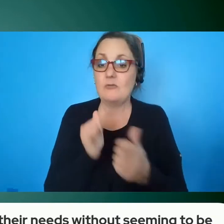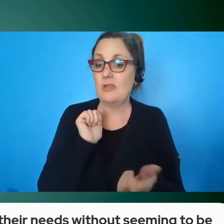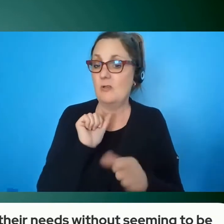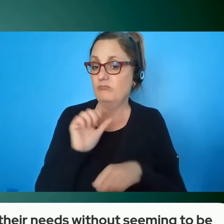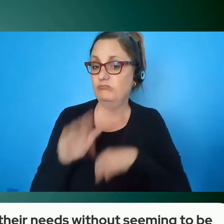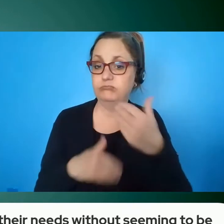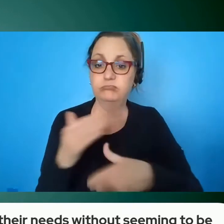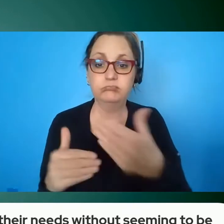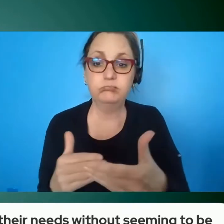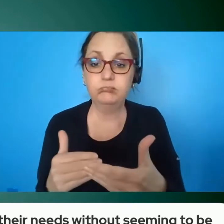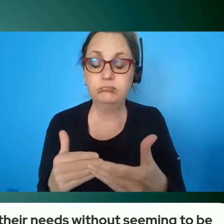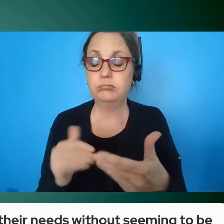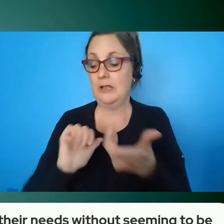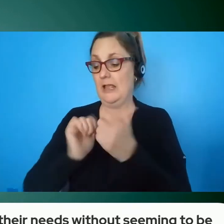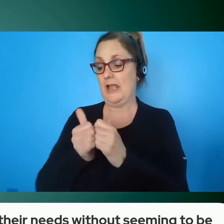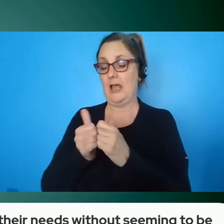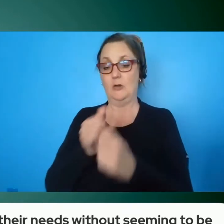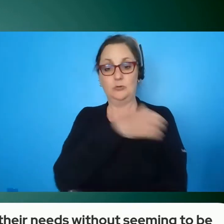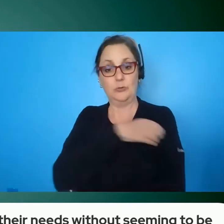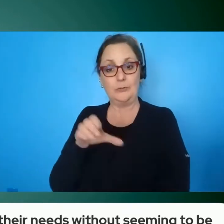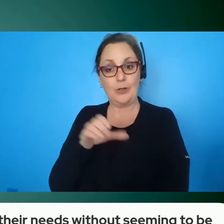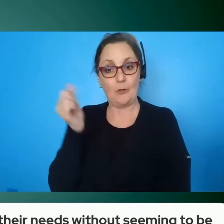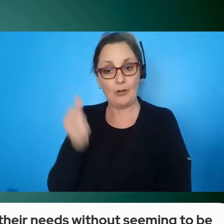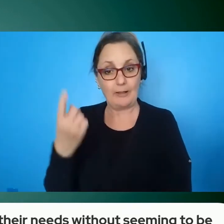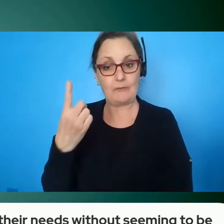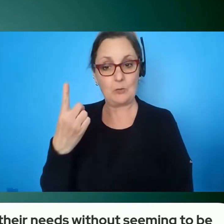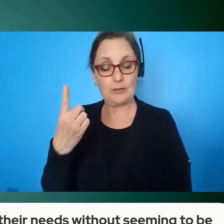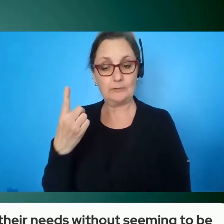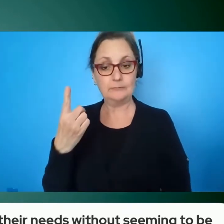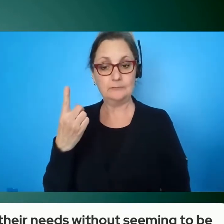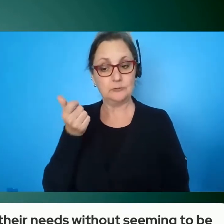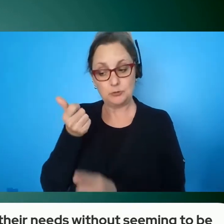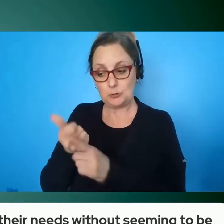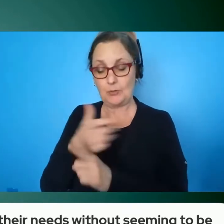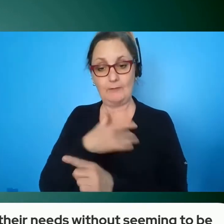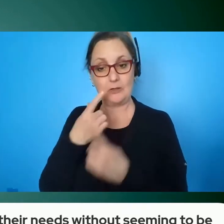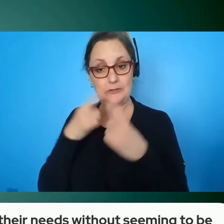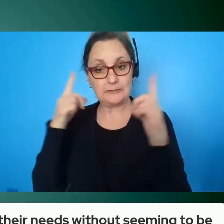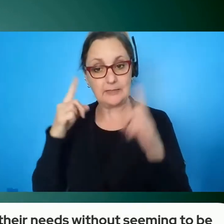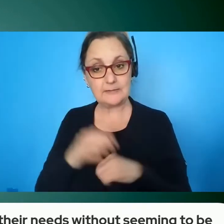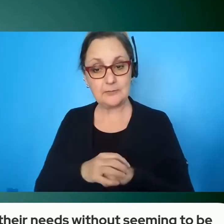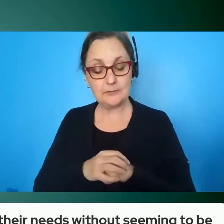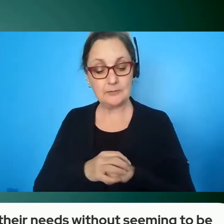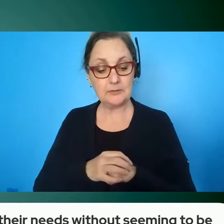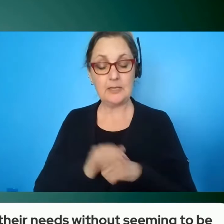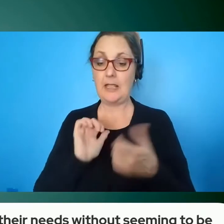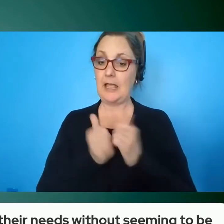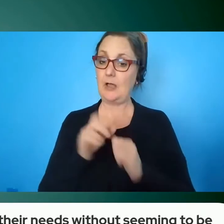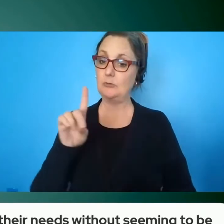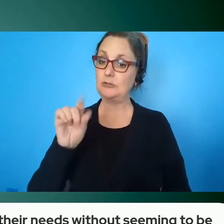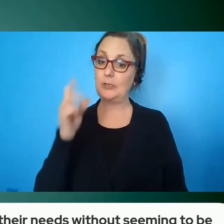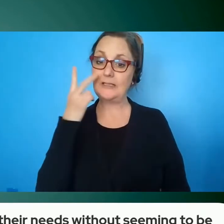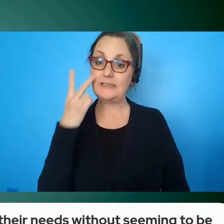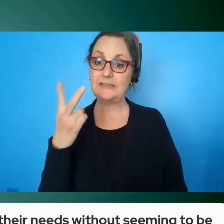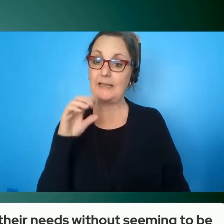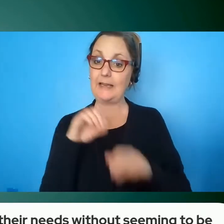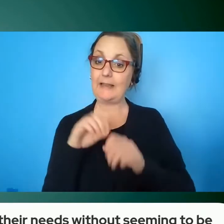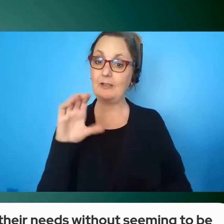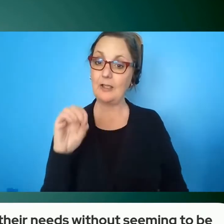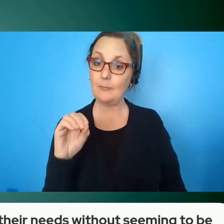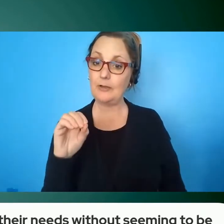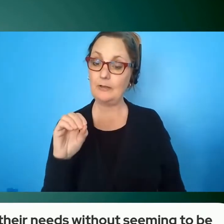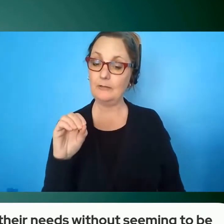empower everyone to be successful how disability is seen within your company and corporate in your community which is hopefully as a strength